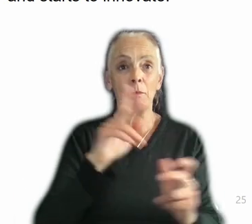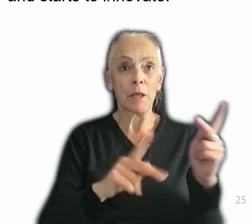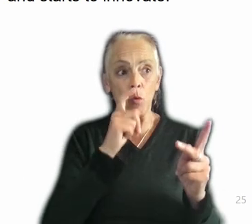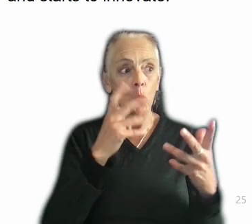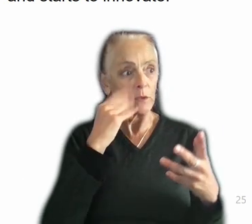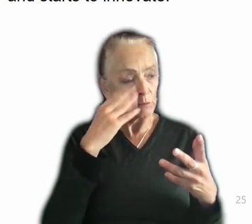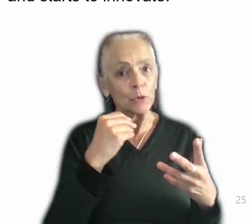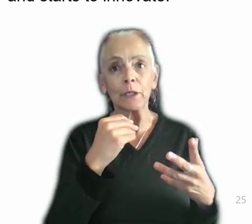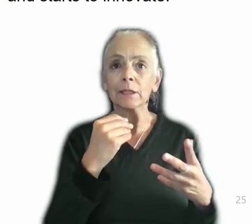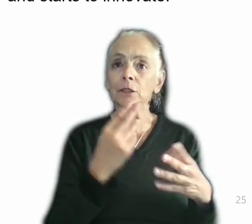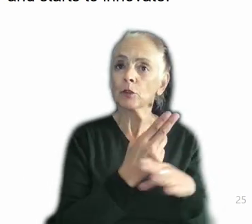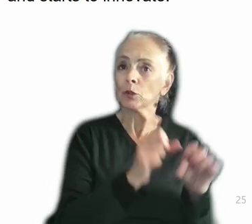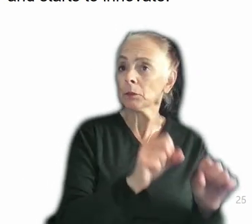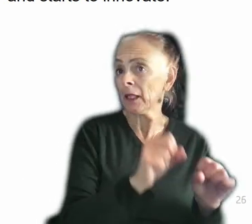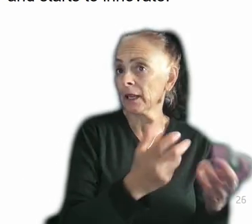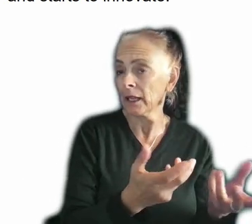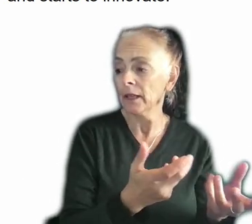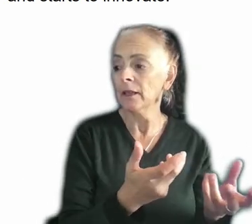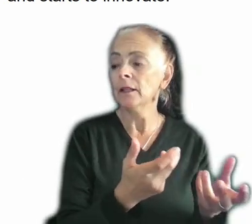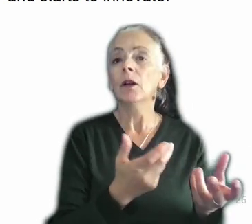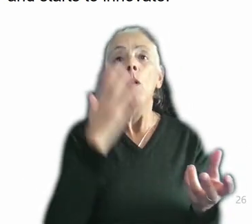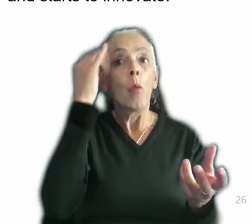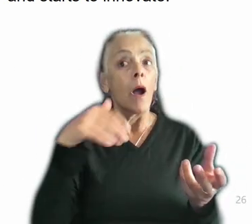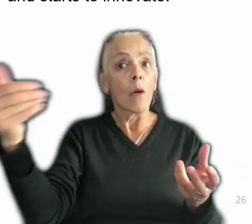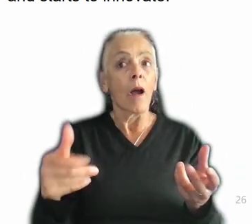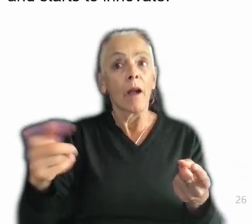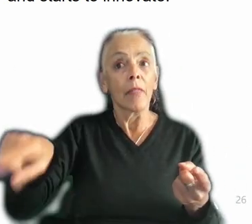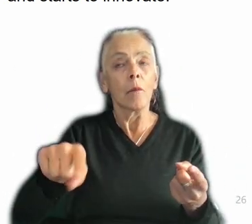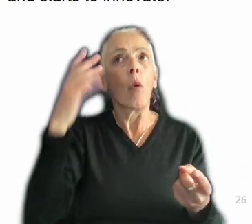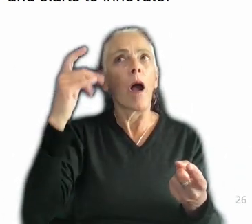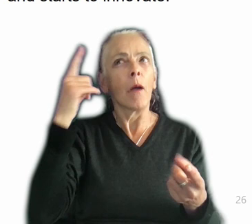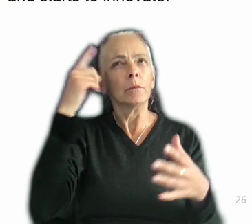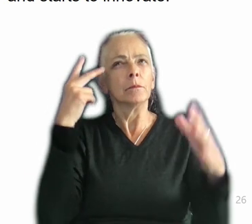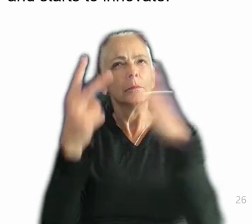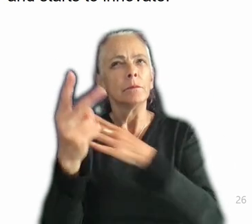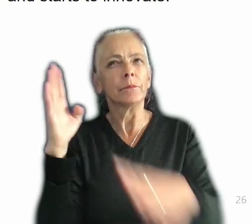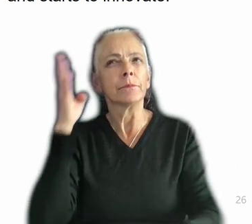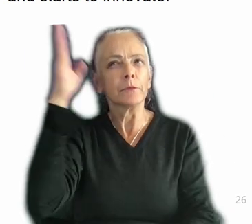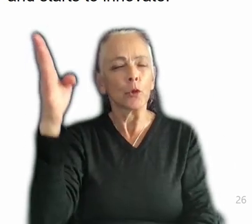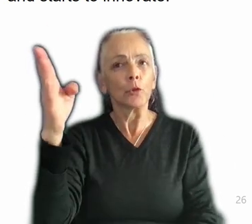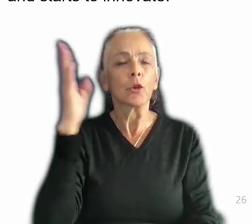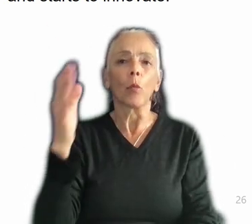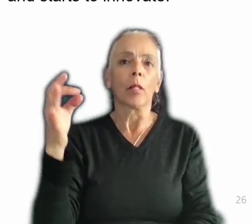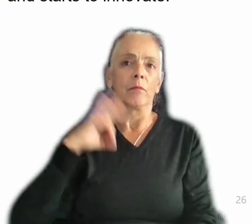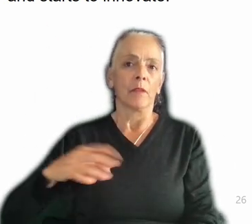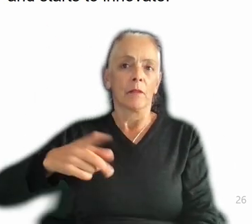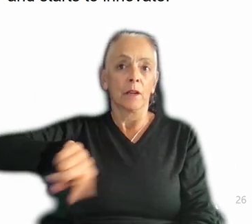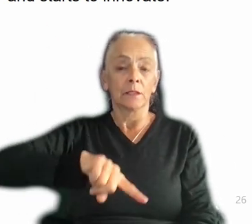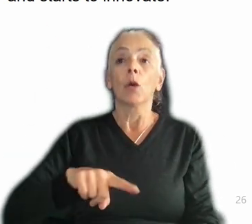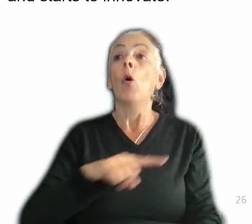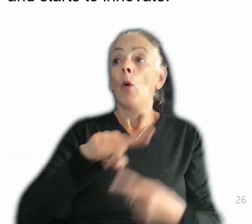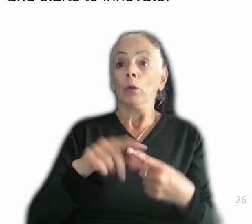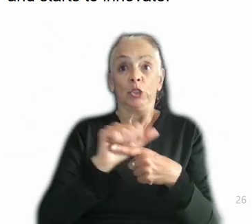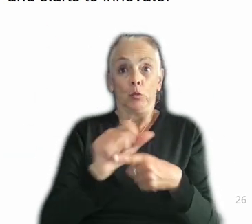to do a usability, is because we expect it to pay off later, specifically once we've trained people and they start